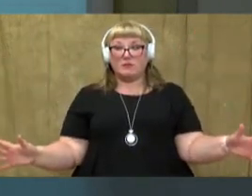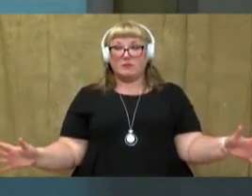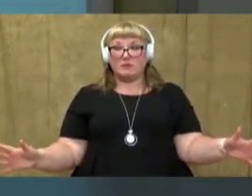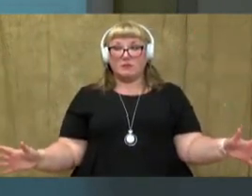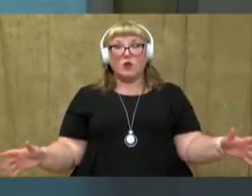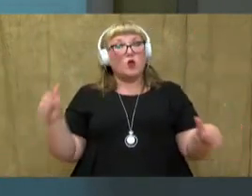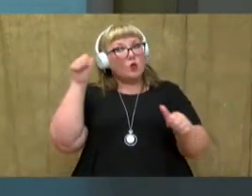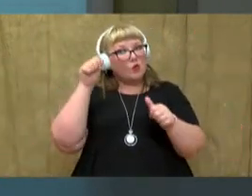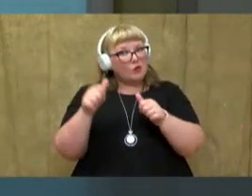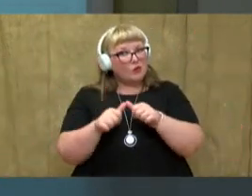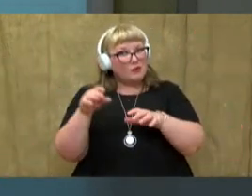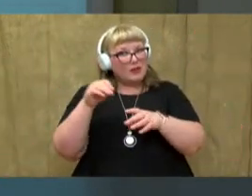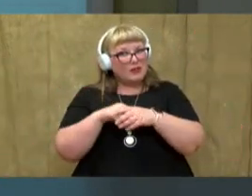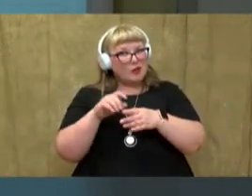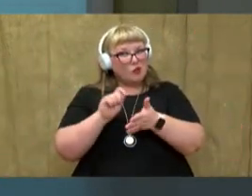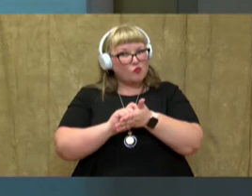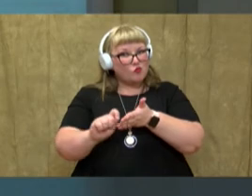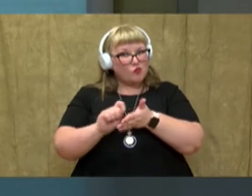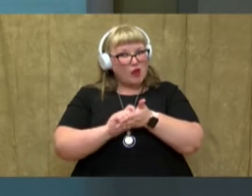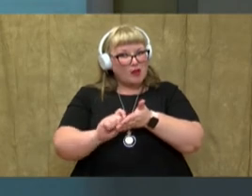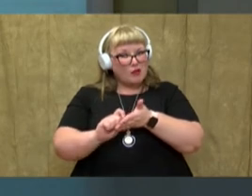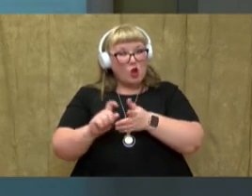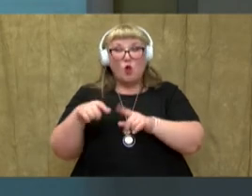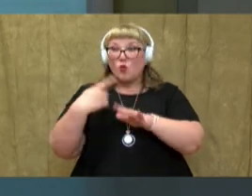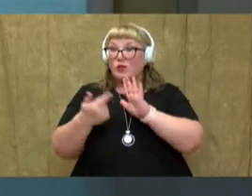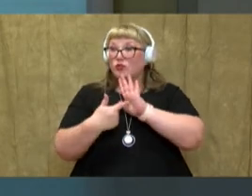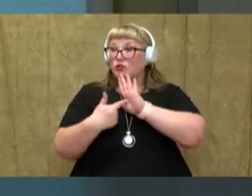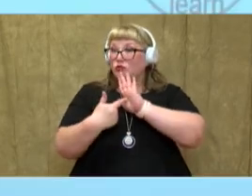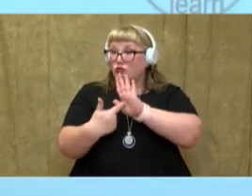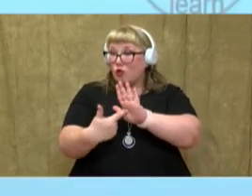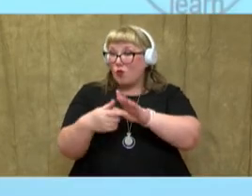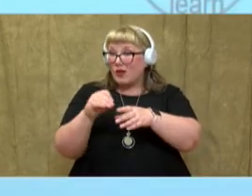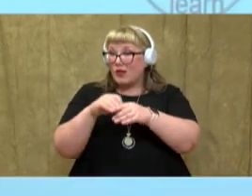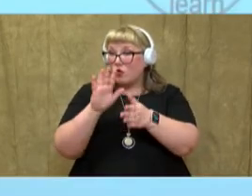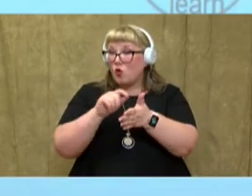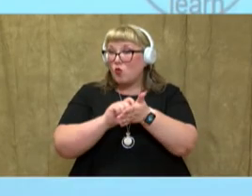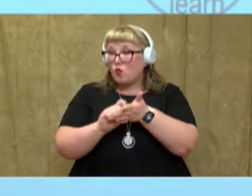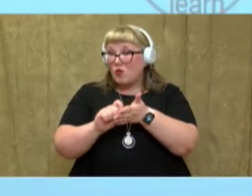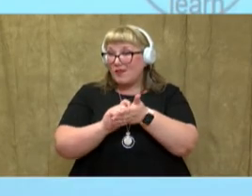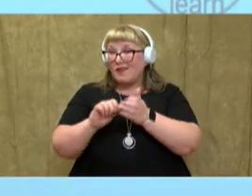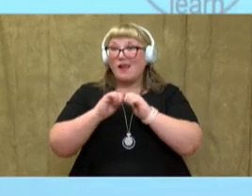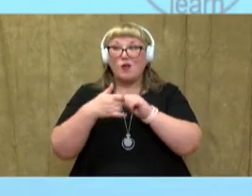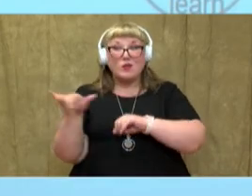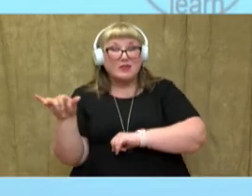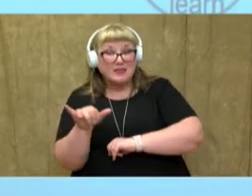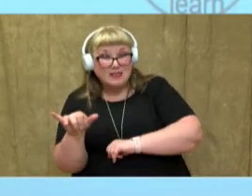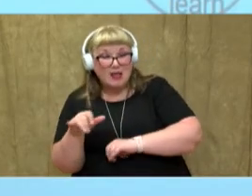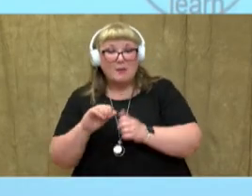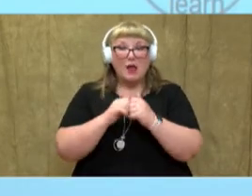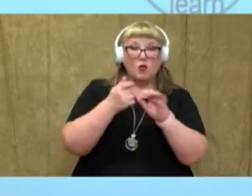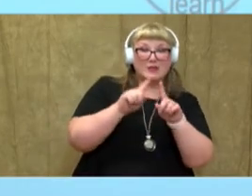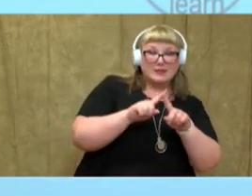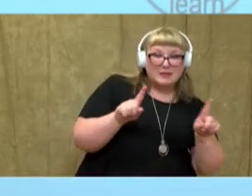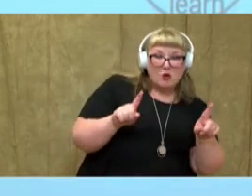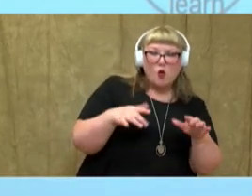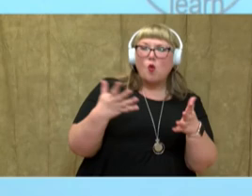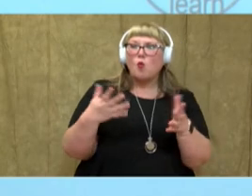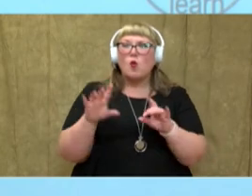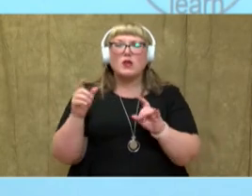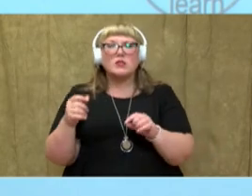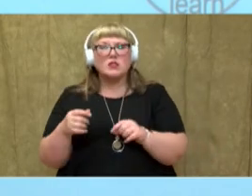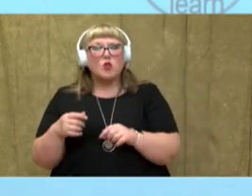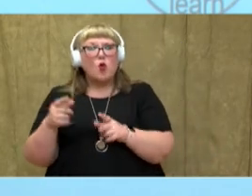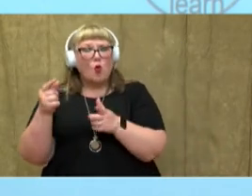Now, remember, in our writing, when you're showing in your writing how something is the same and different, what are our clue words?